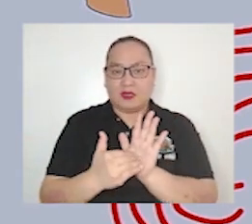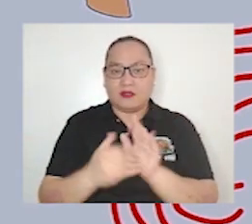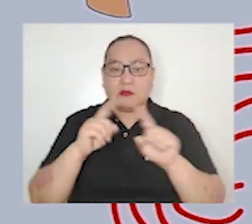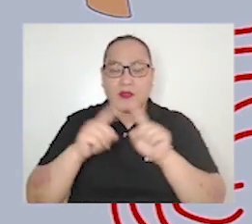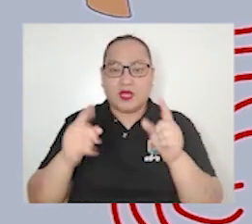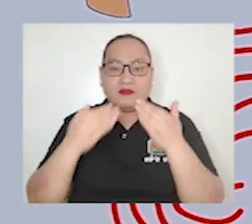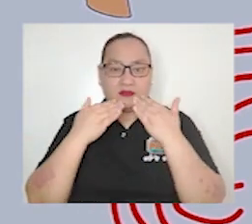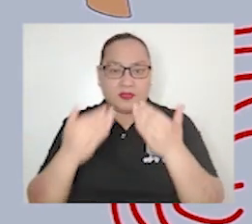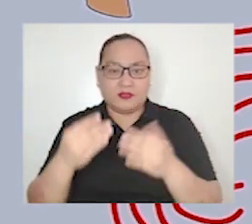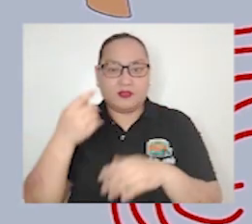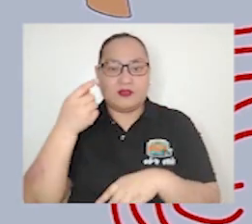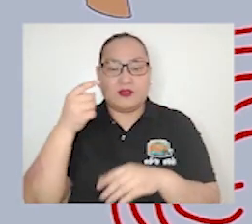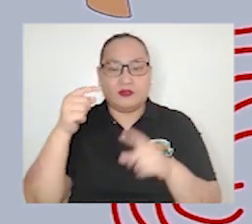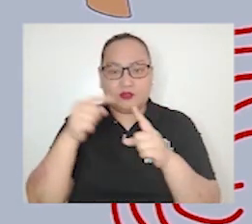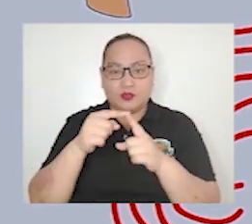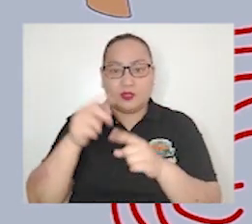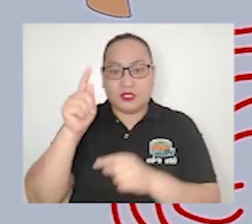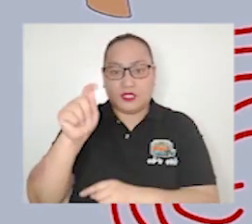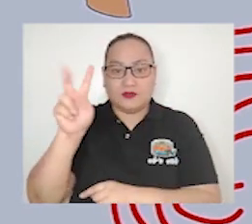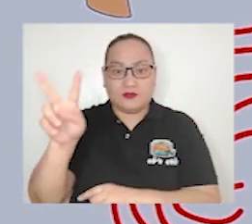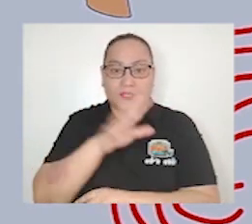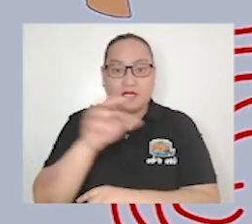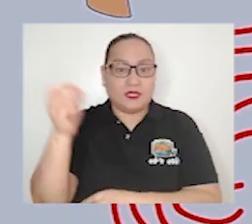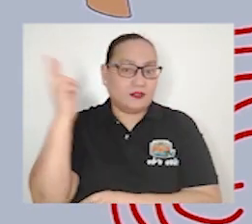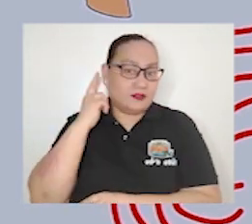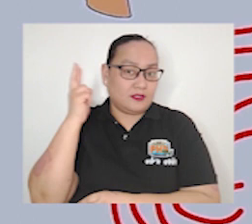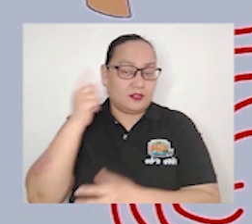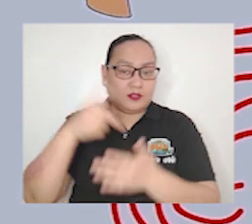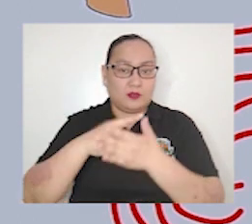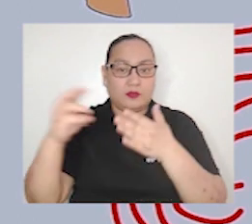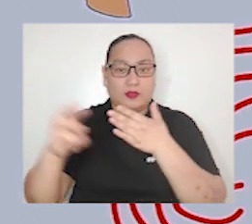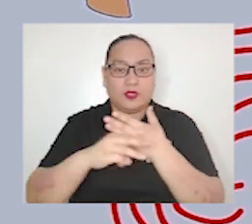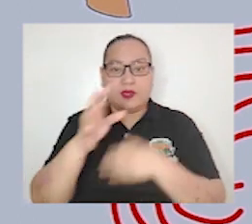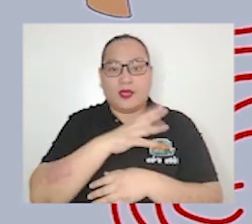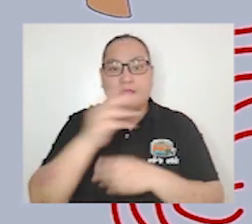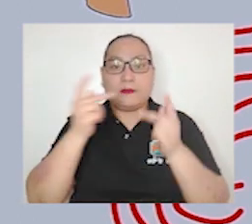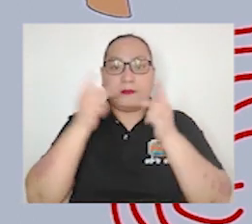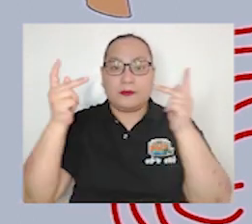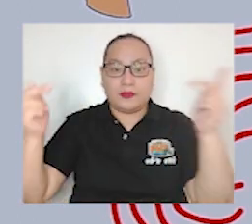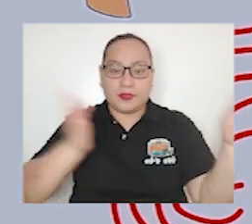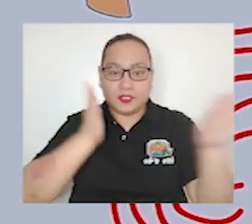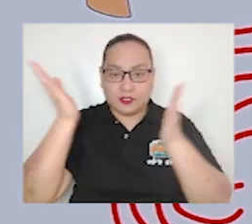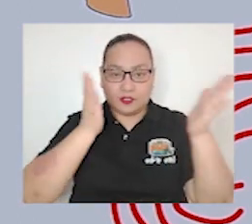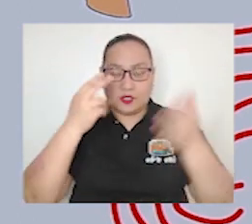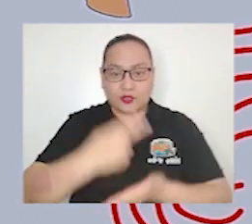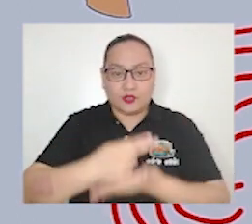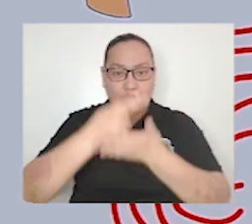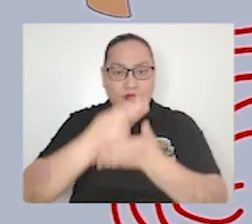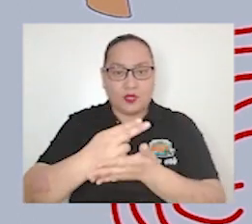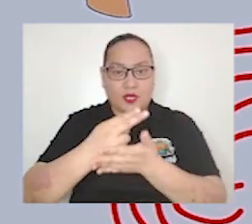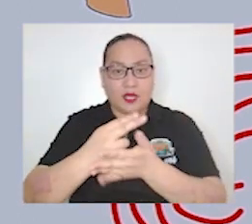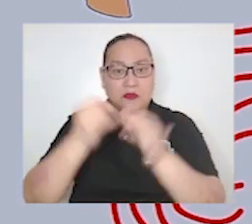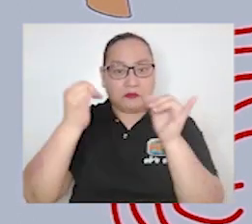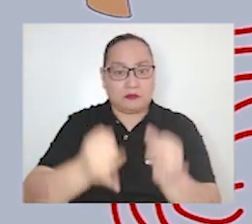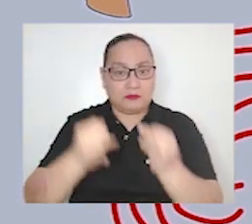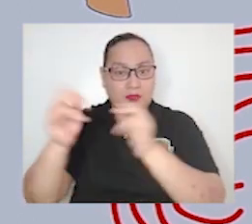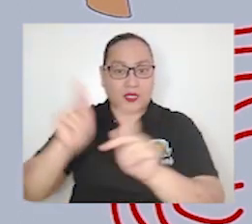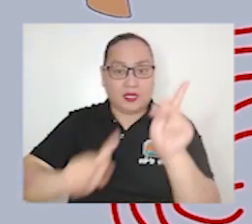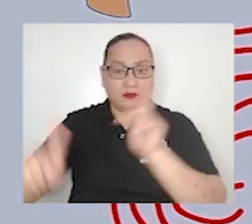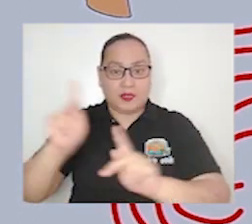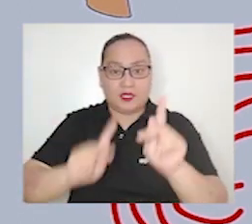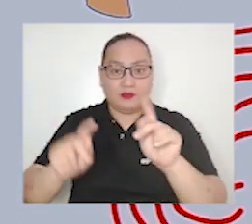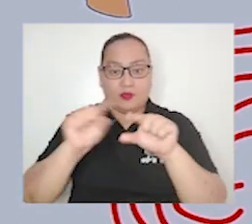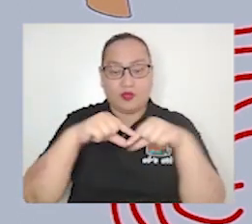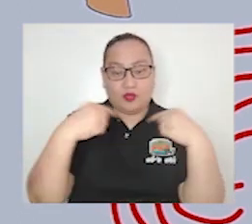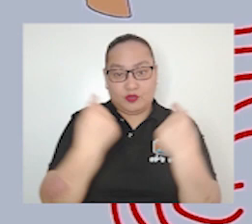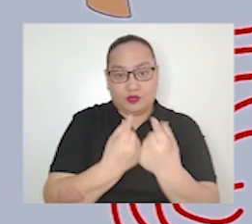to some TV and radio programs through their public service to help out individuals or groups to